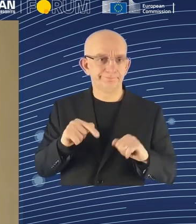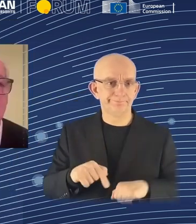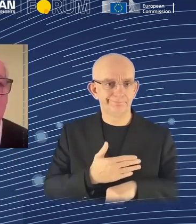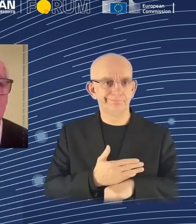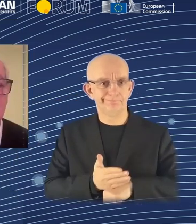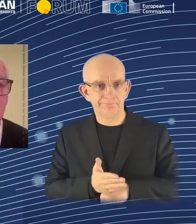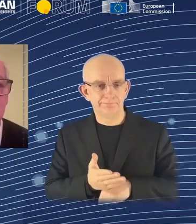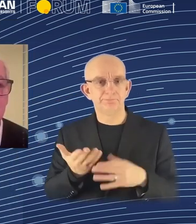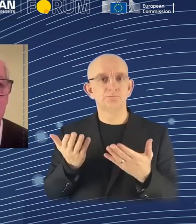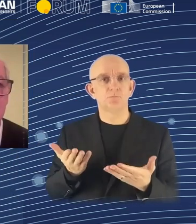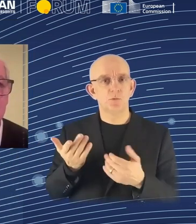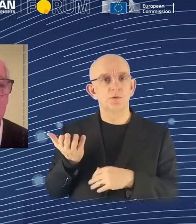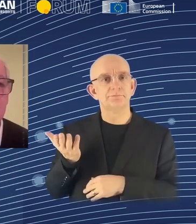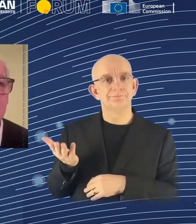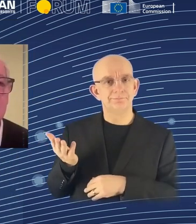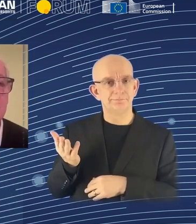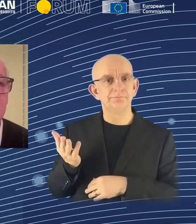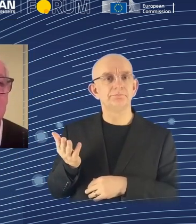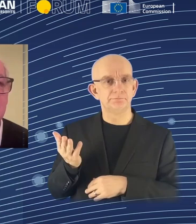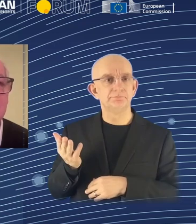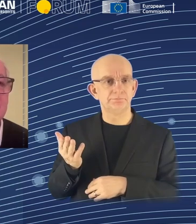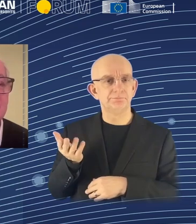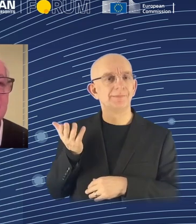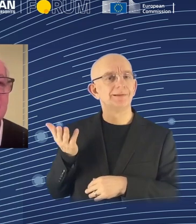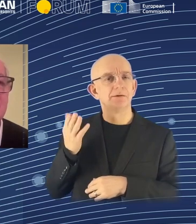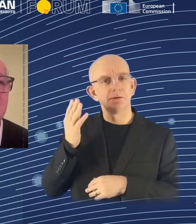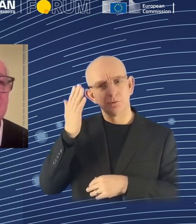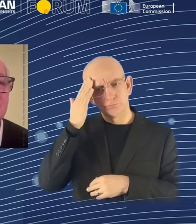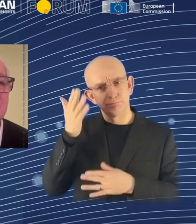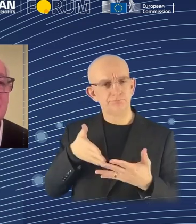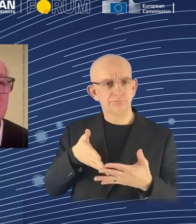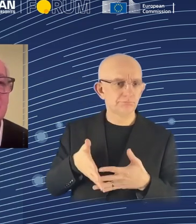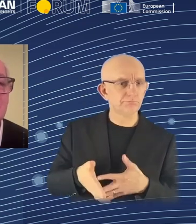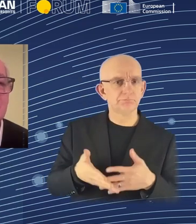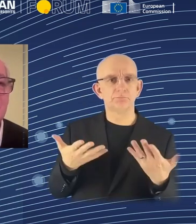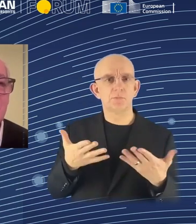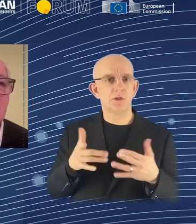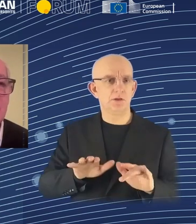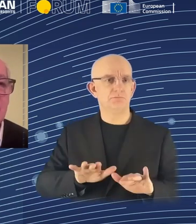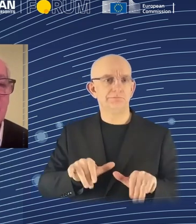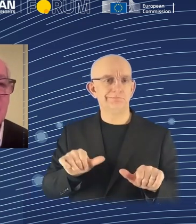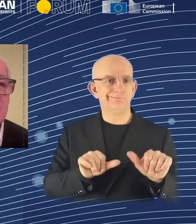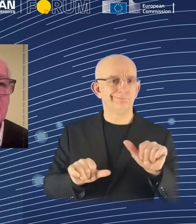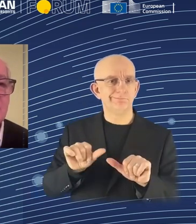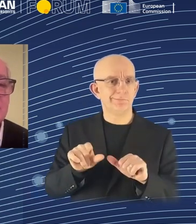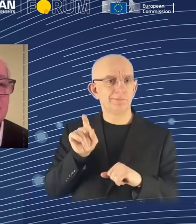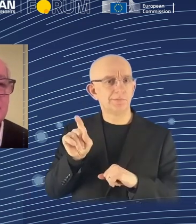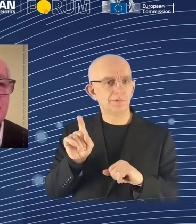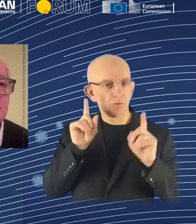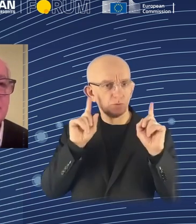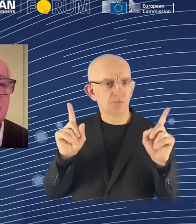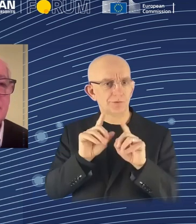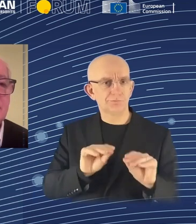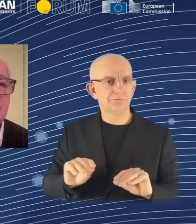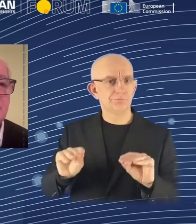University of California, Berkeley, and the author of Human Compatible. He is one of the world's most respected experts on artificial